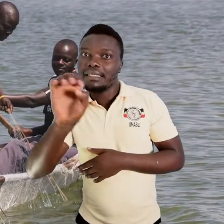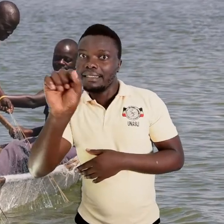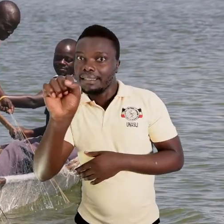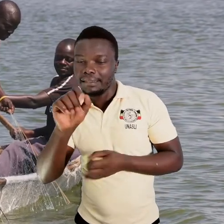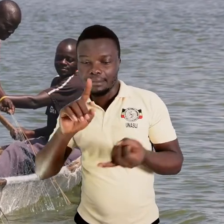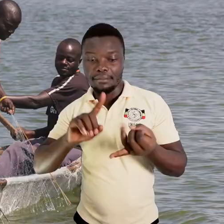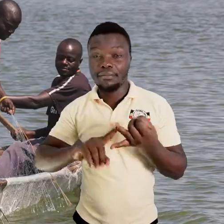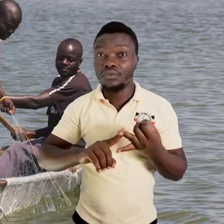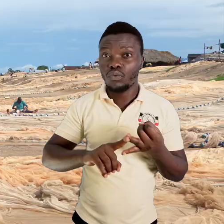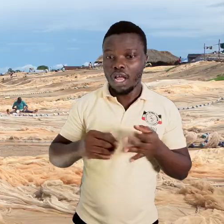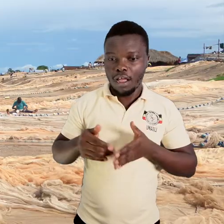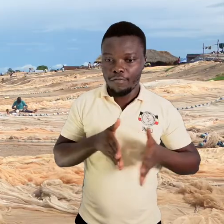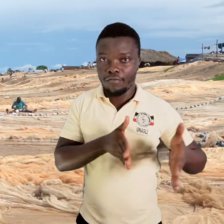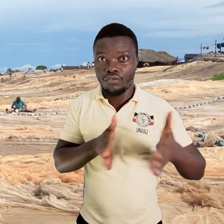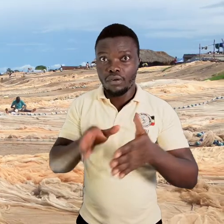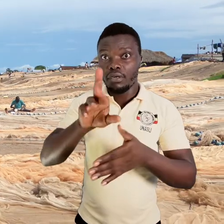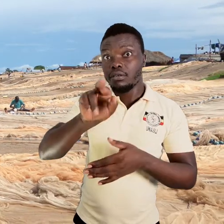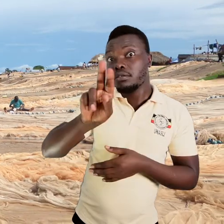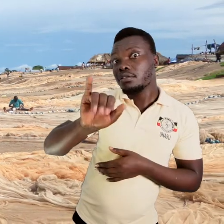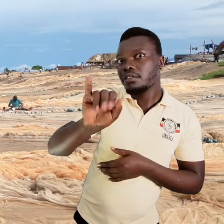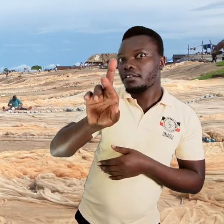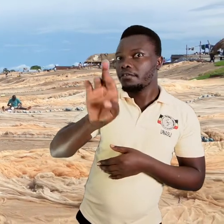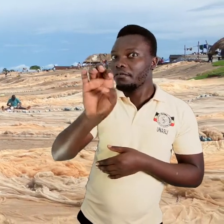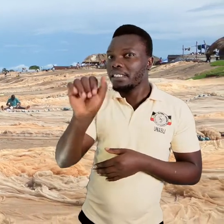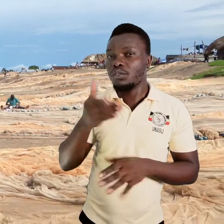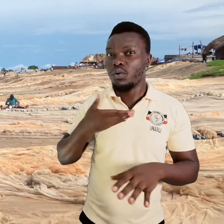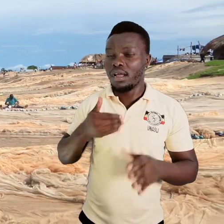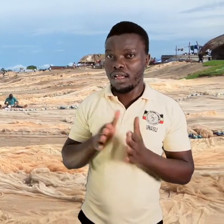rivers, we have swamps.